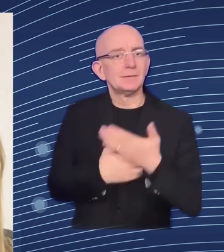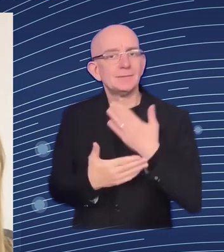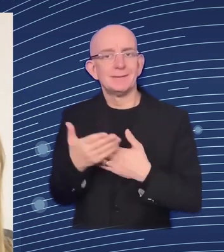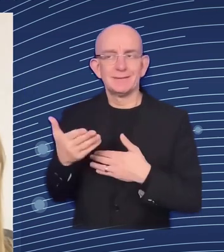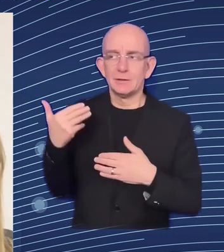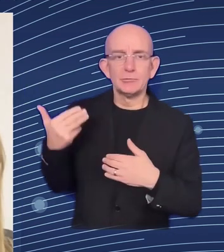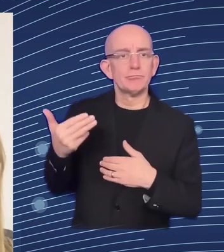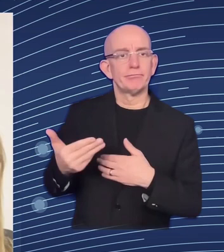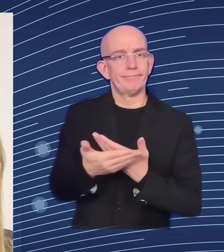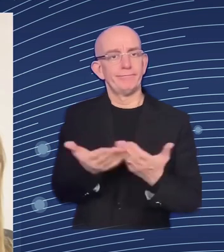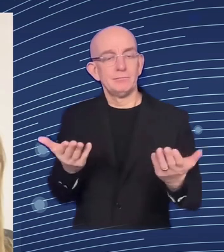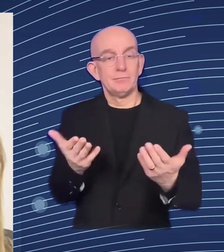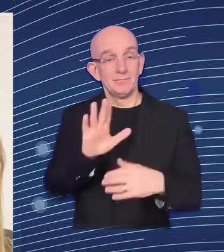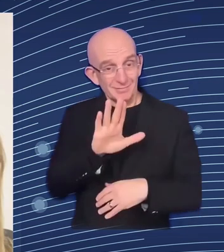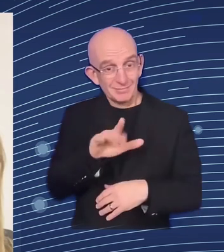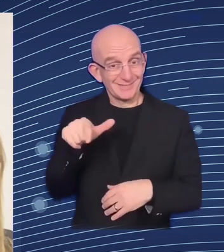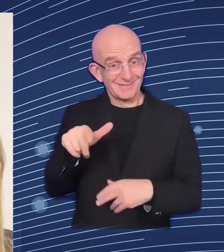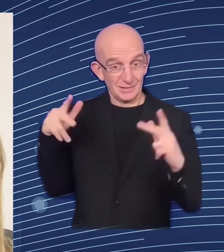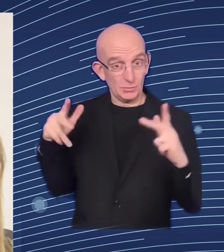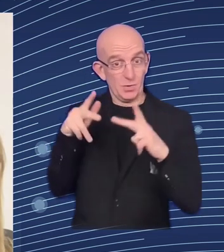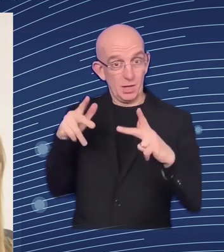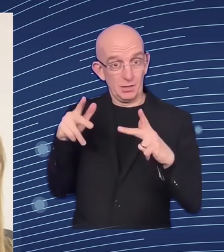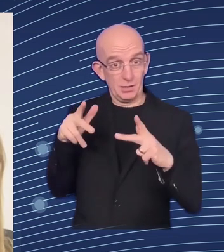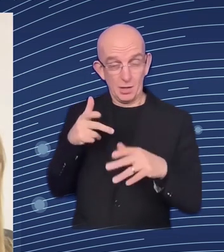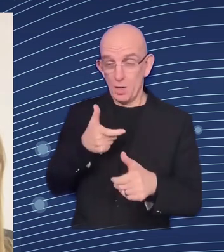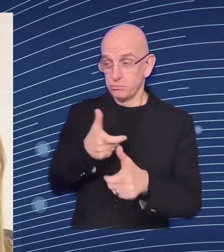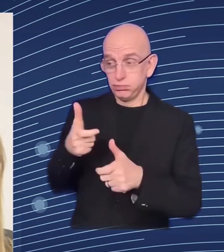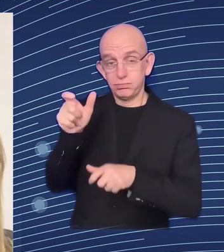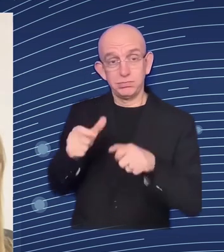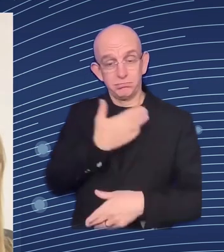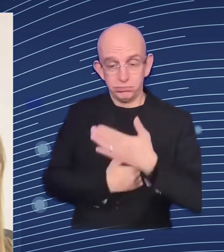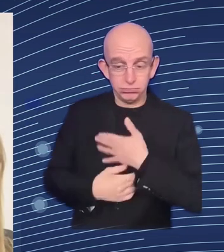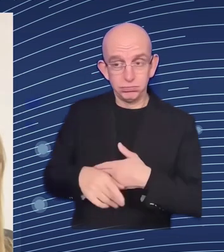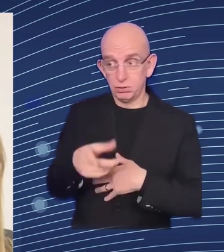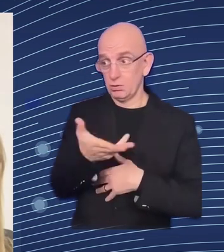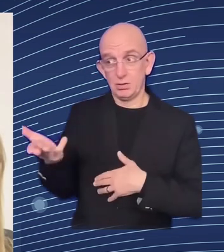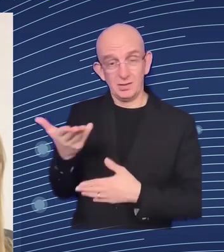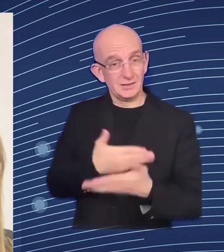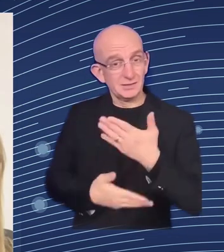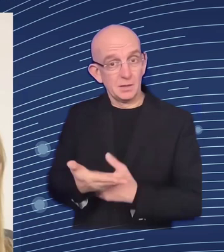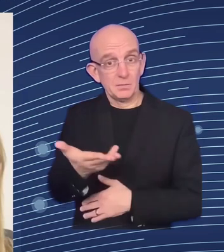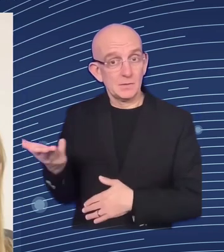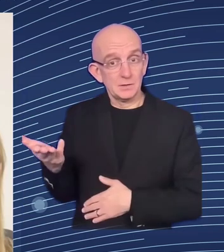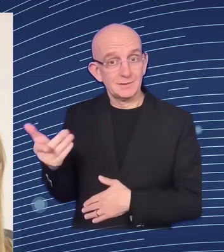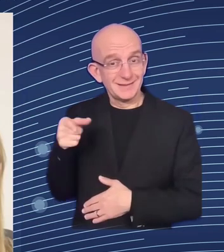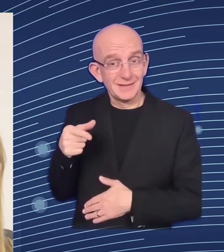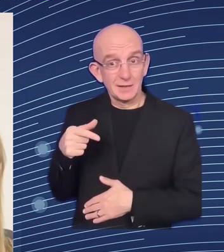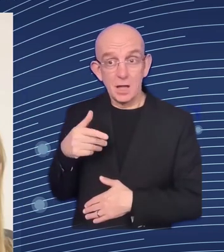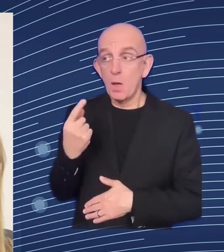disability every day young men mainly young women but many young men